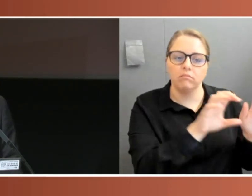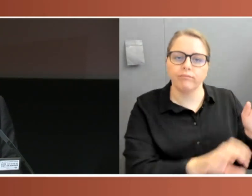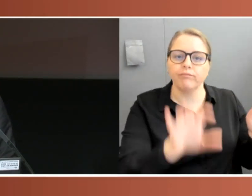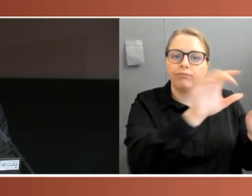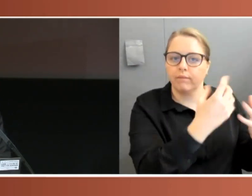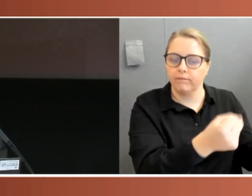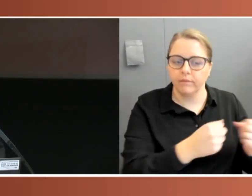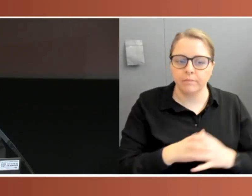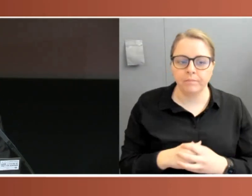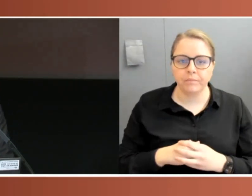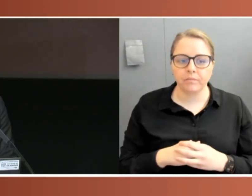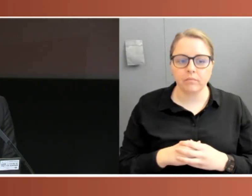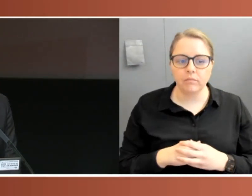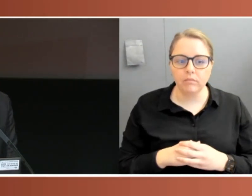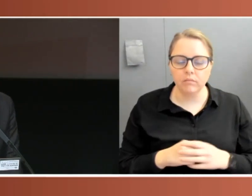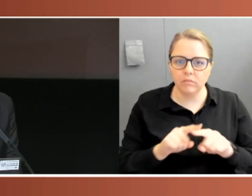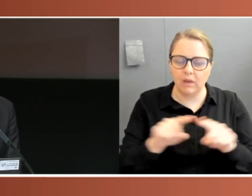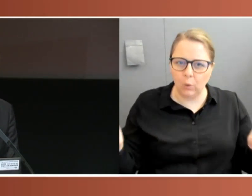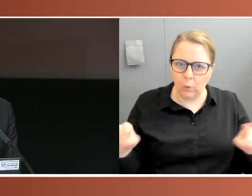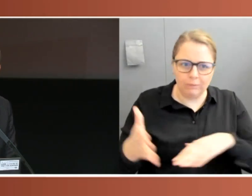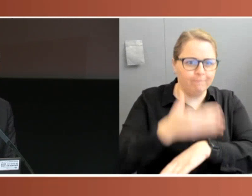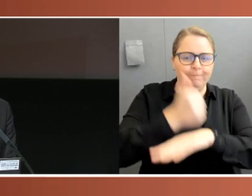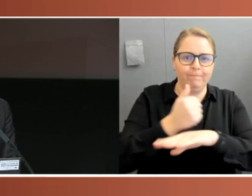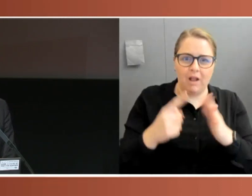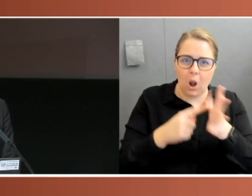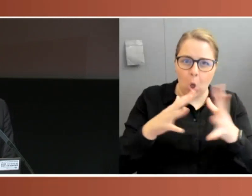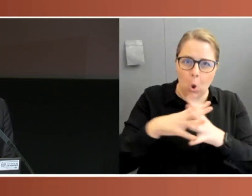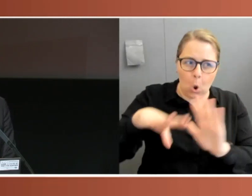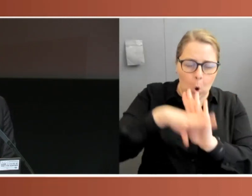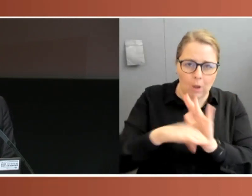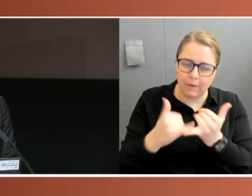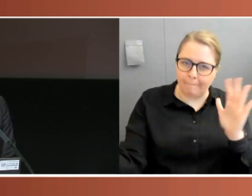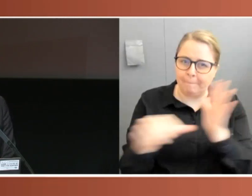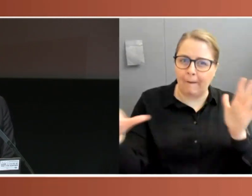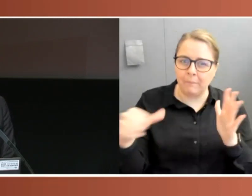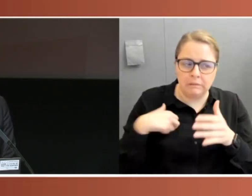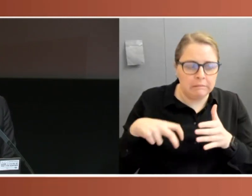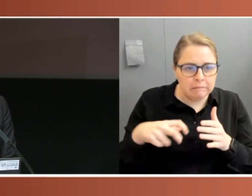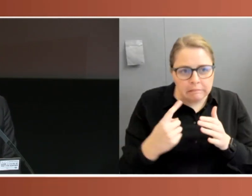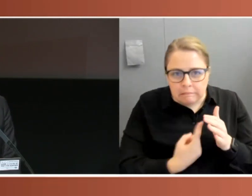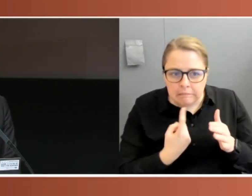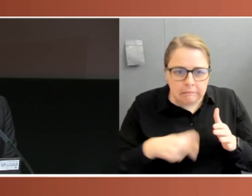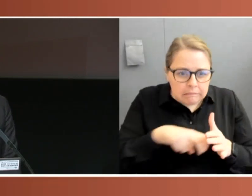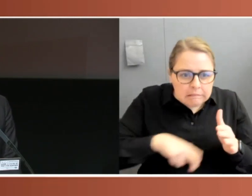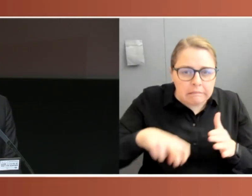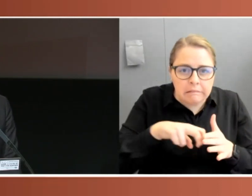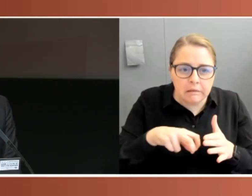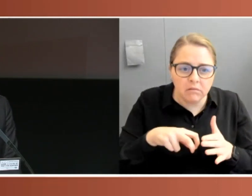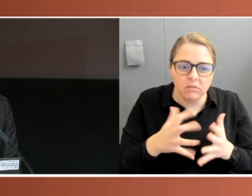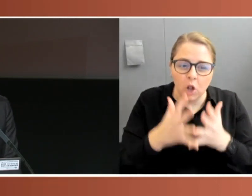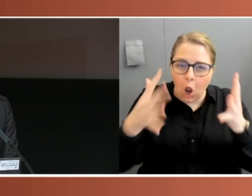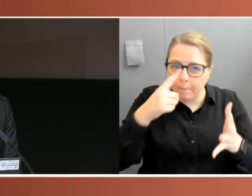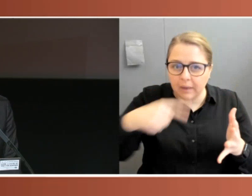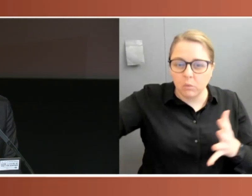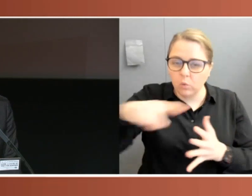the most draconian impact upon our liberties. And for many people, spelt the end of their economic livelihoods, when we think of the impact upon